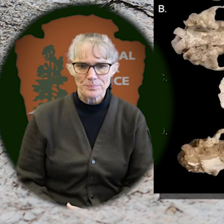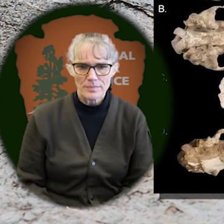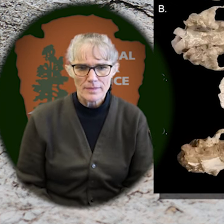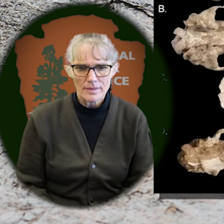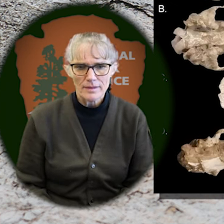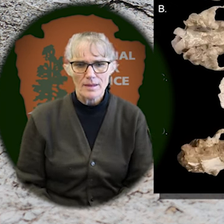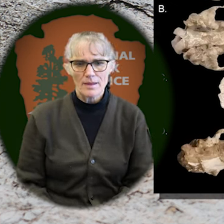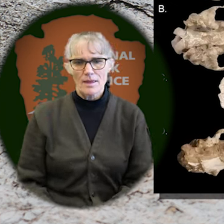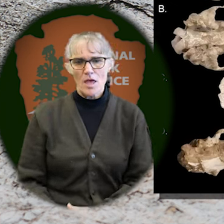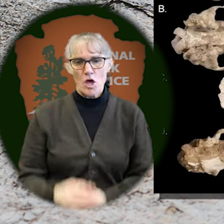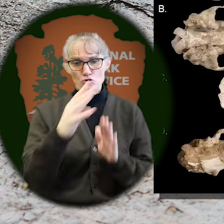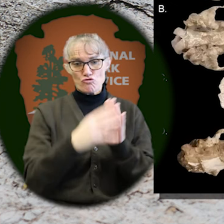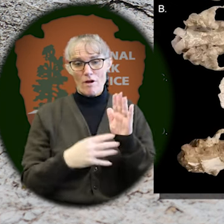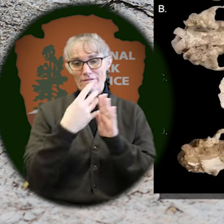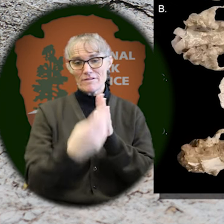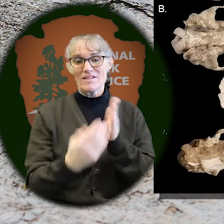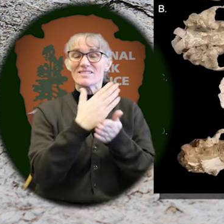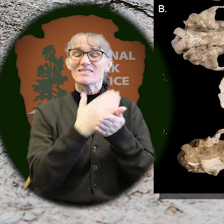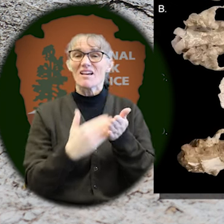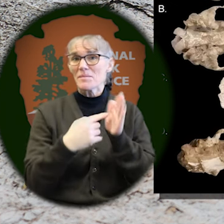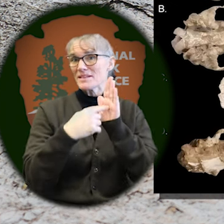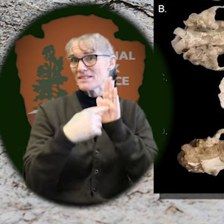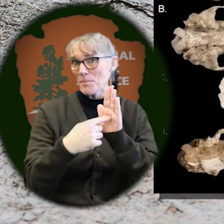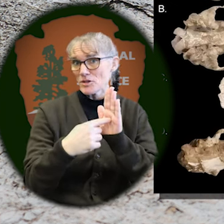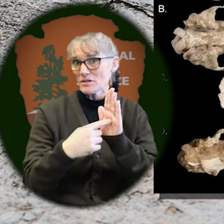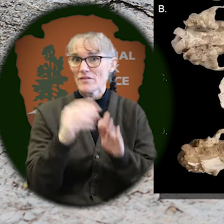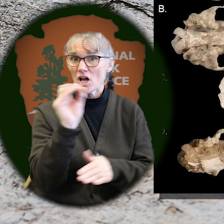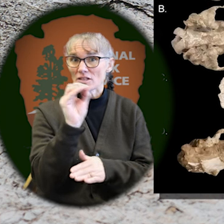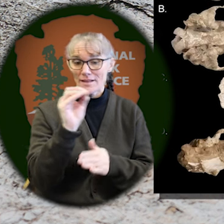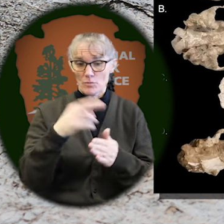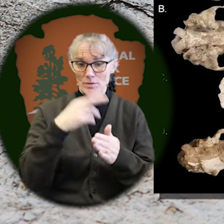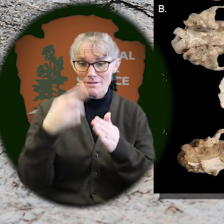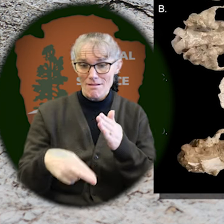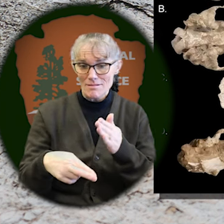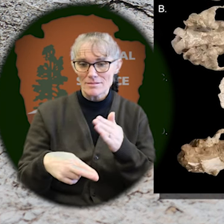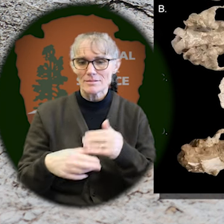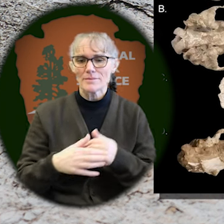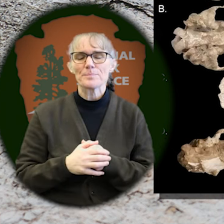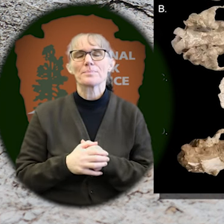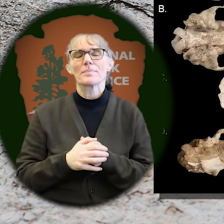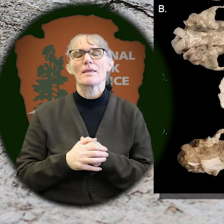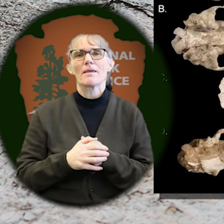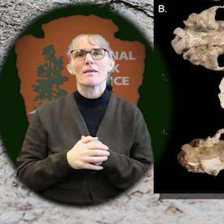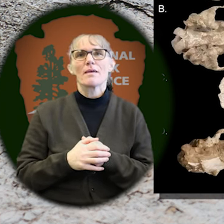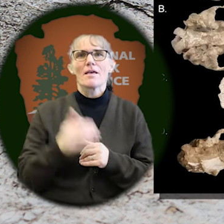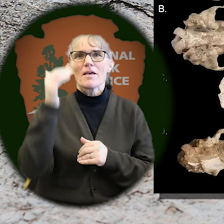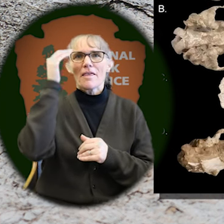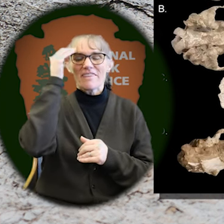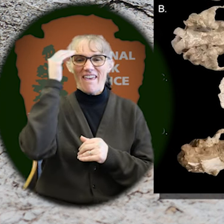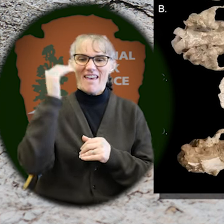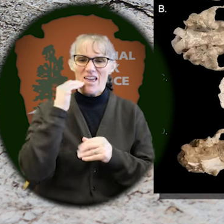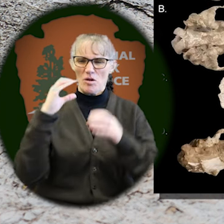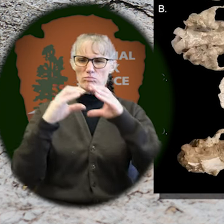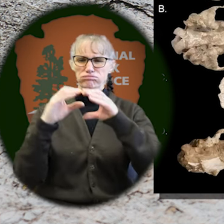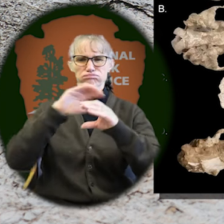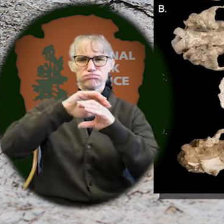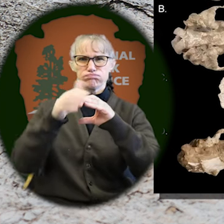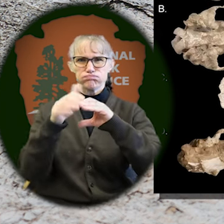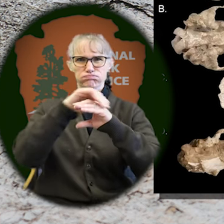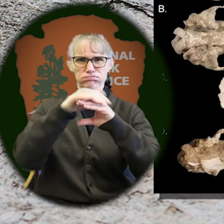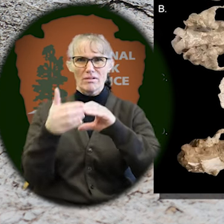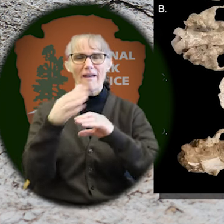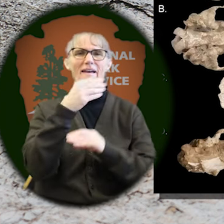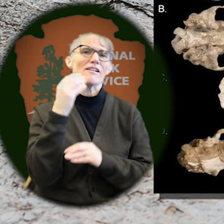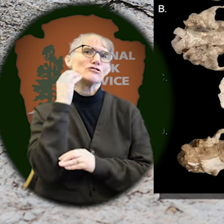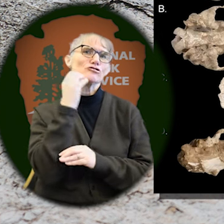So, here's some of the samples of my results that I got for Oxidactylis. So, both the upper cranium